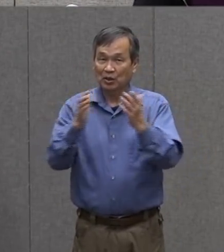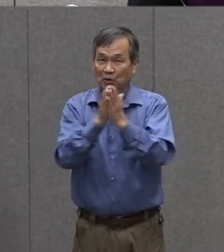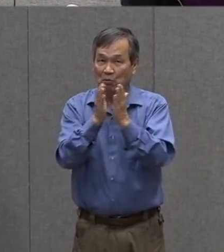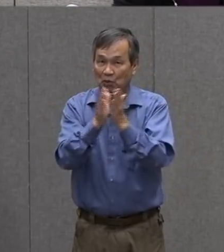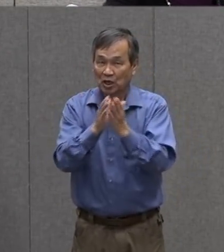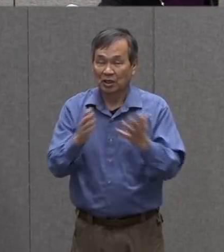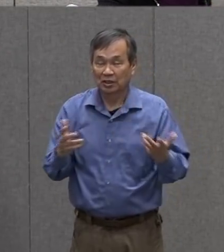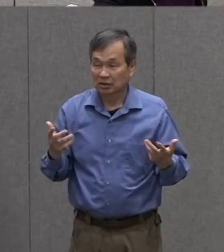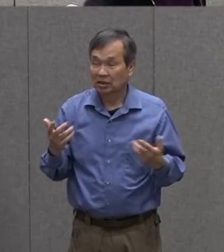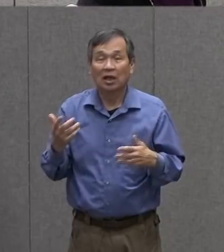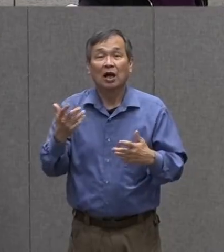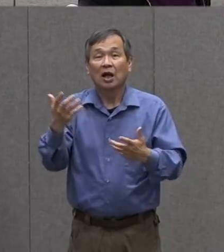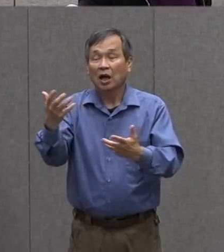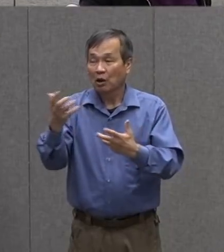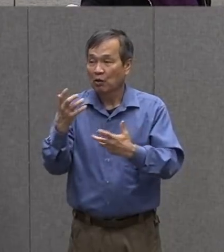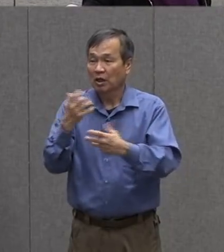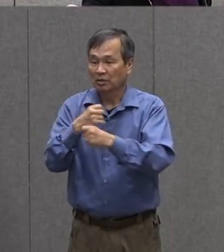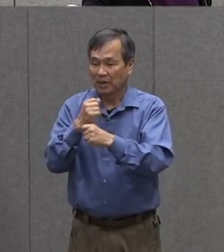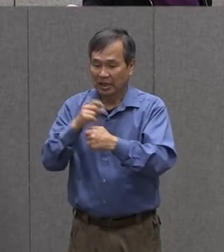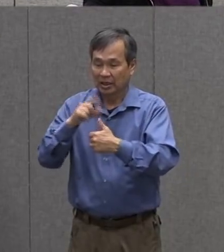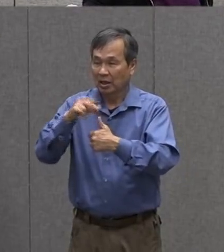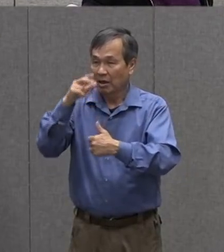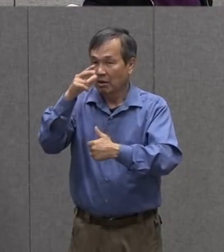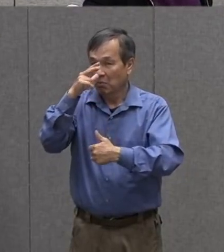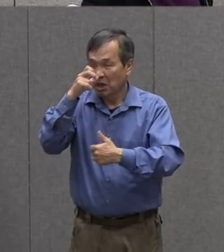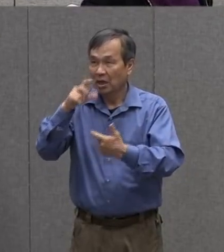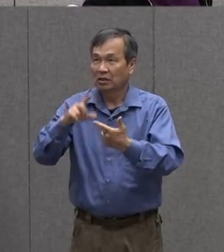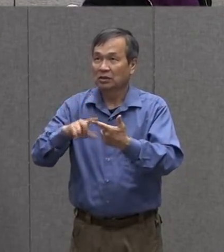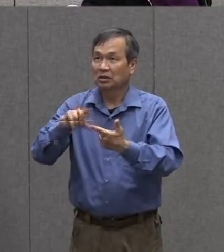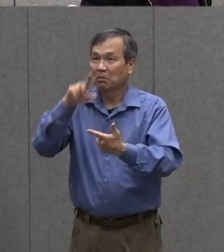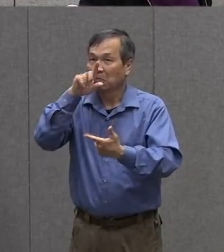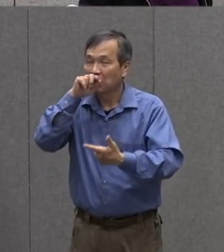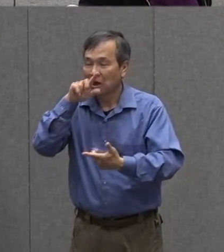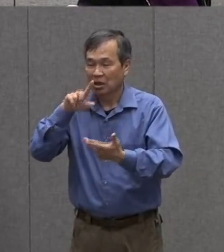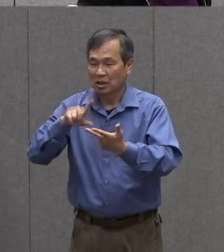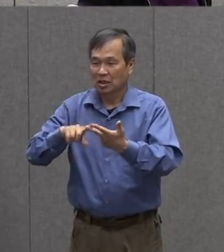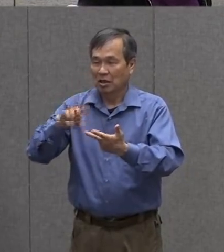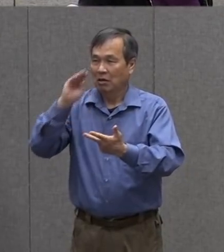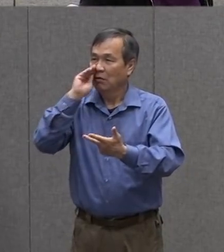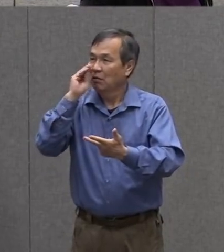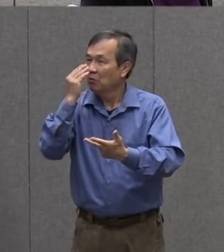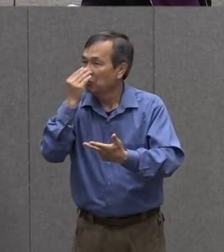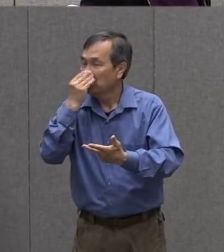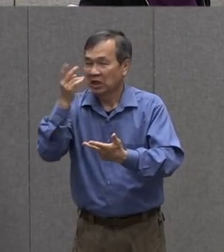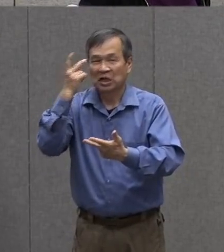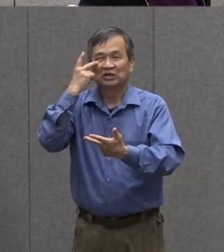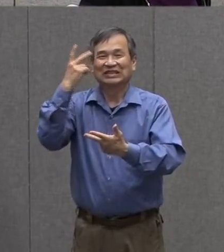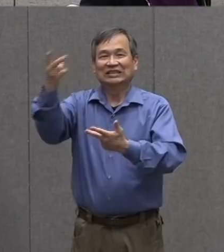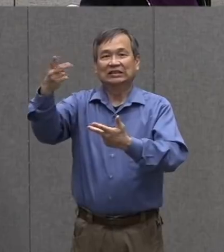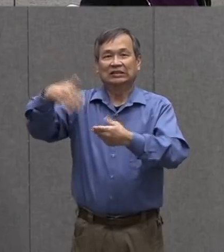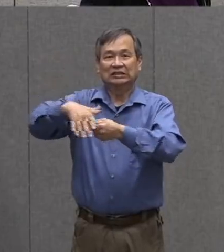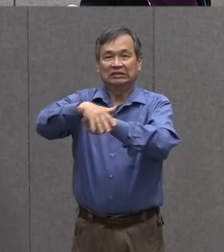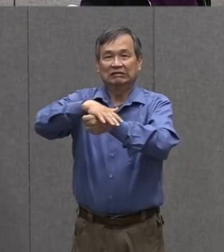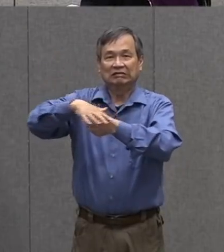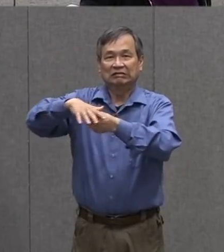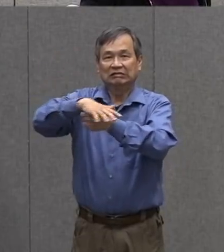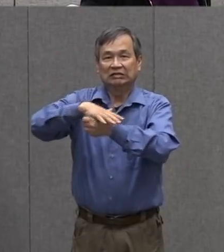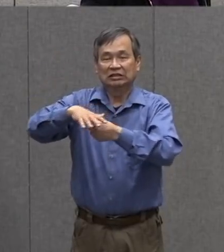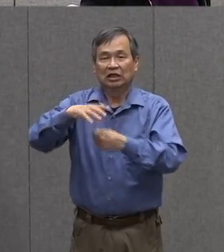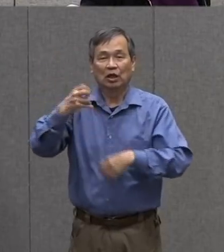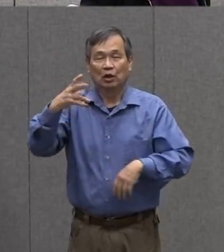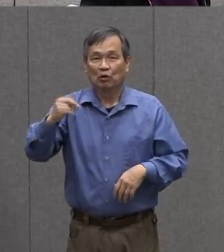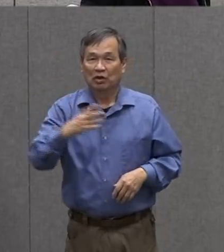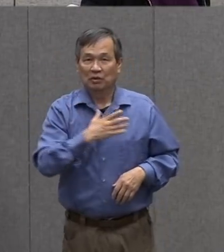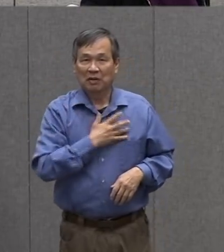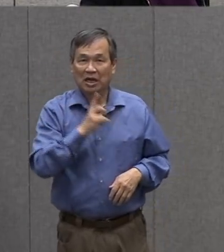the bugs birds and the flowers that i see in my neighborhood when we take the